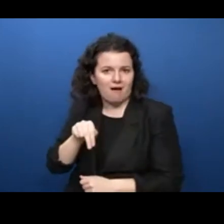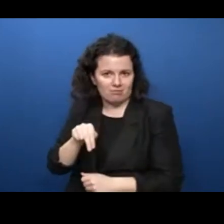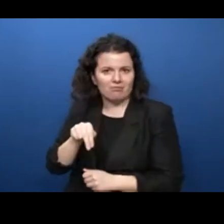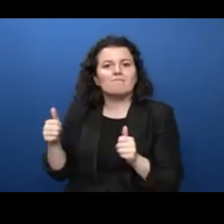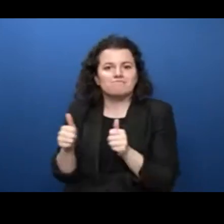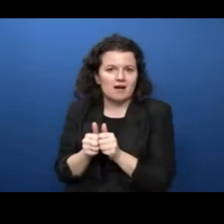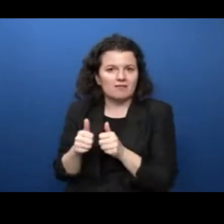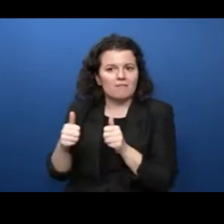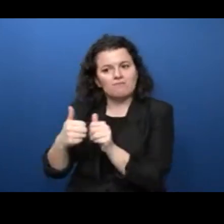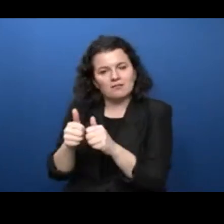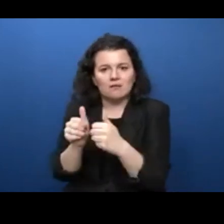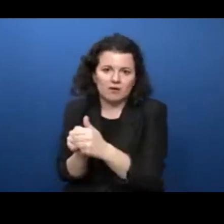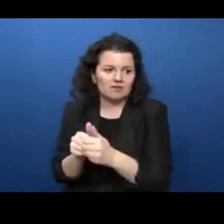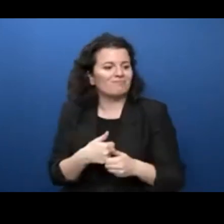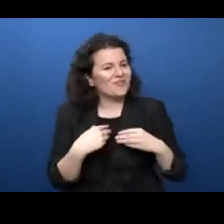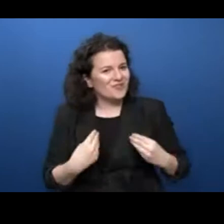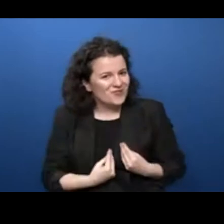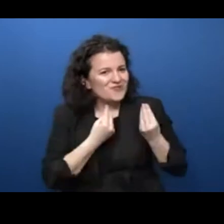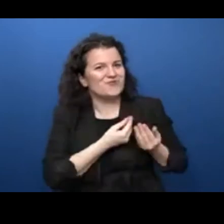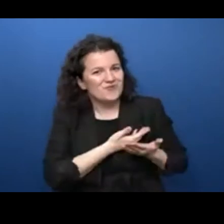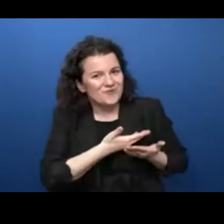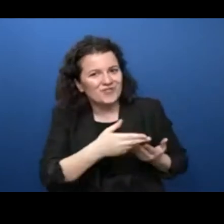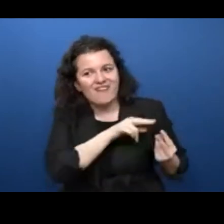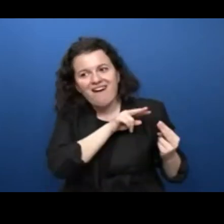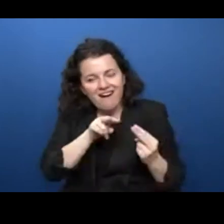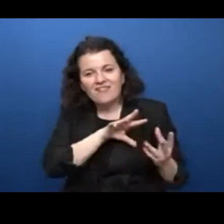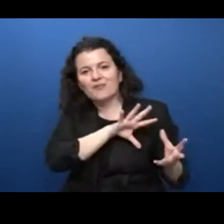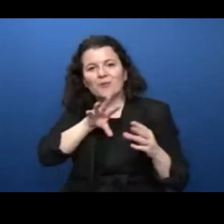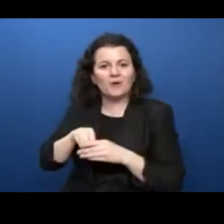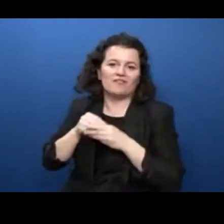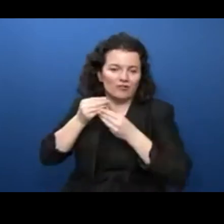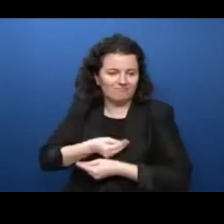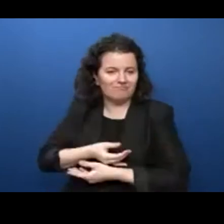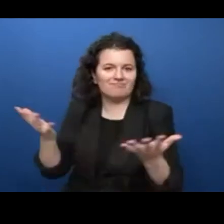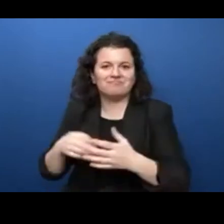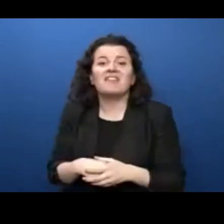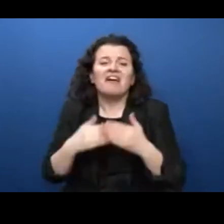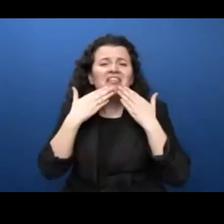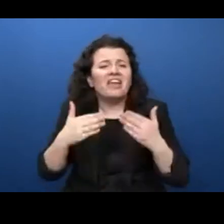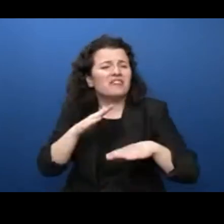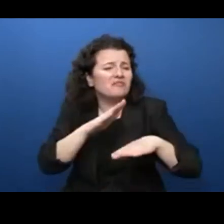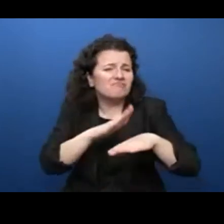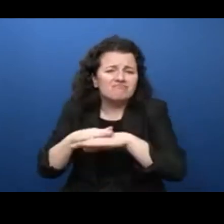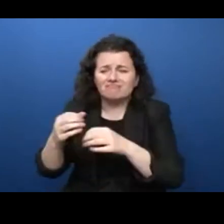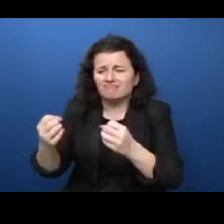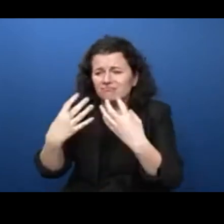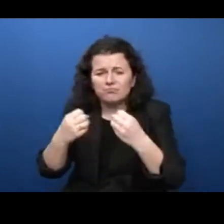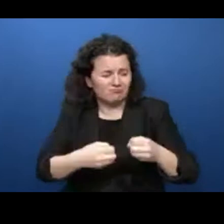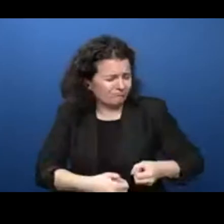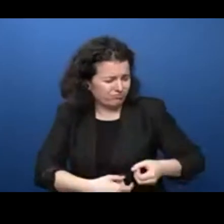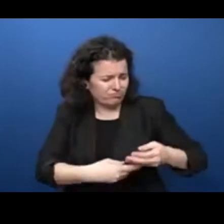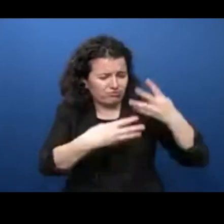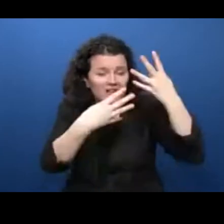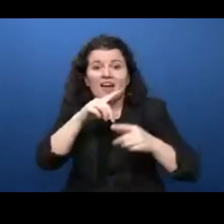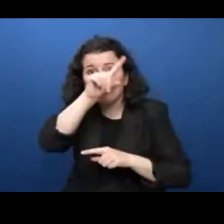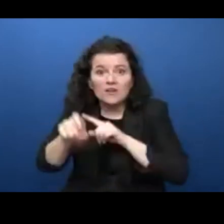the youth. And again, thank you so much, everyone. It's been amazing. Thank you for the great comments in the chat, the questions. I think, David,